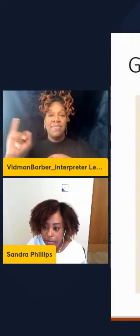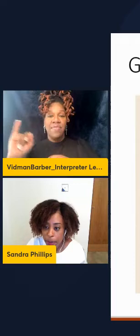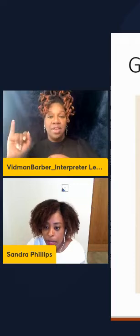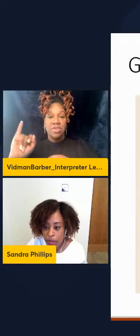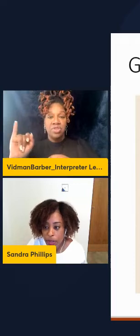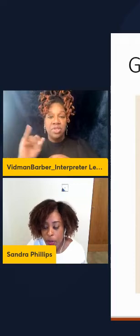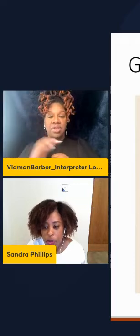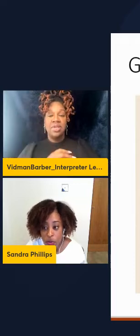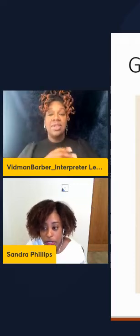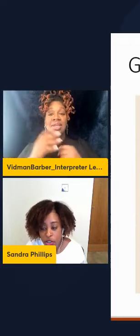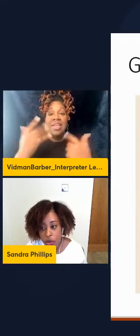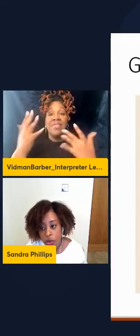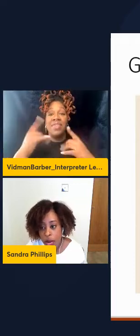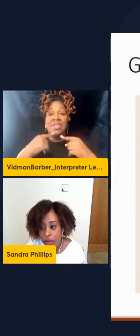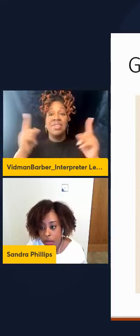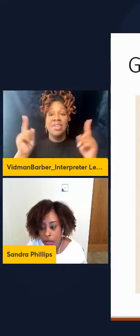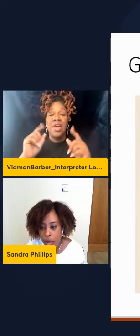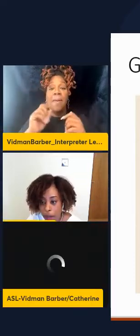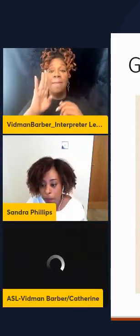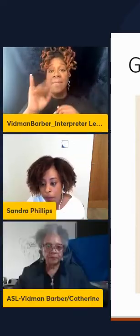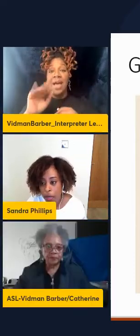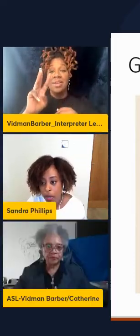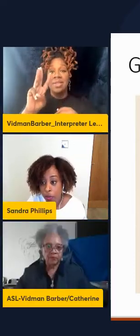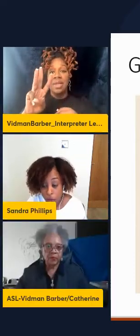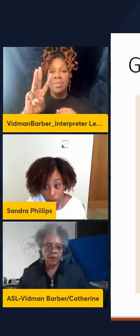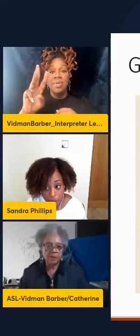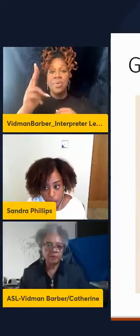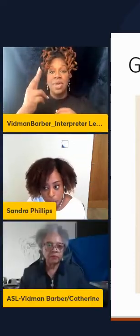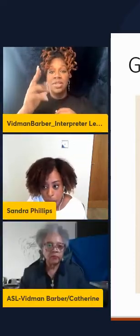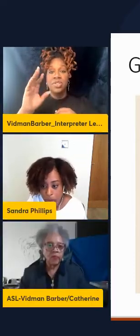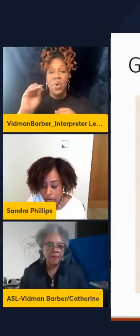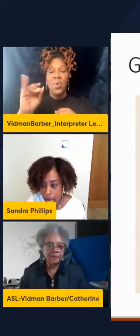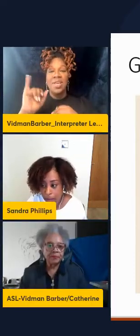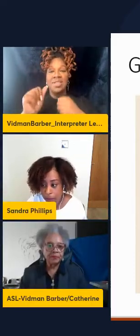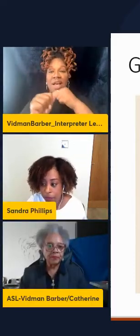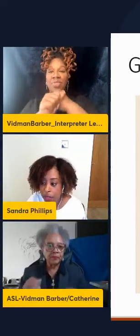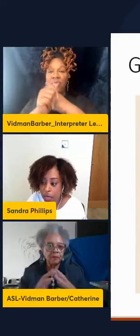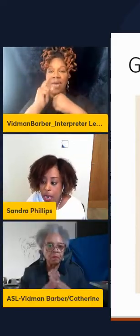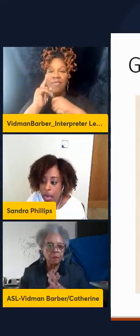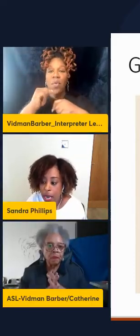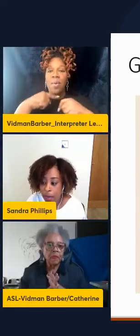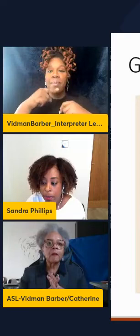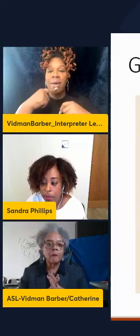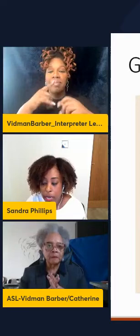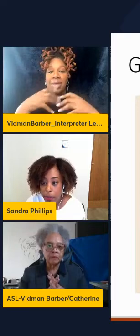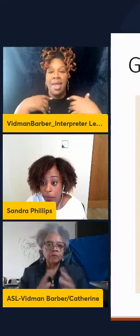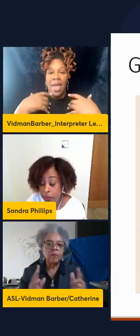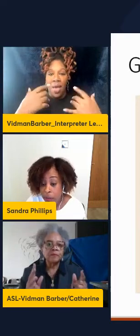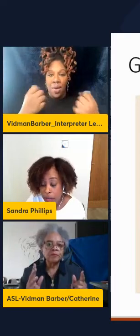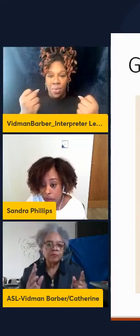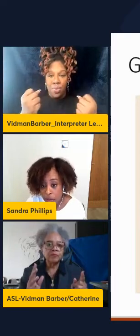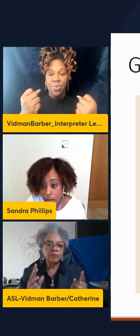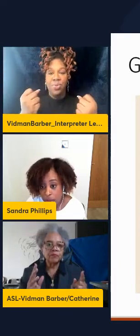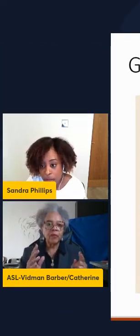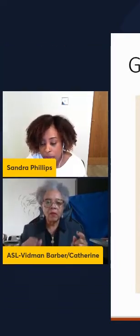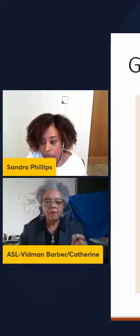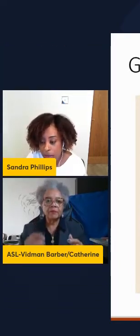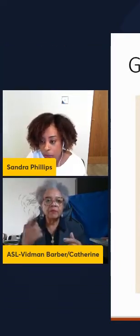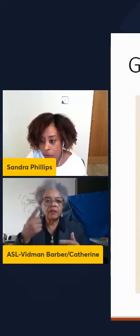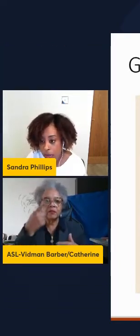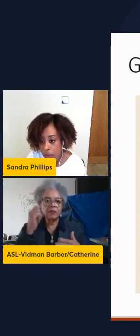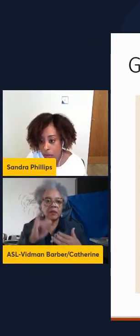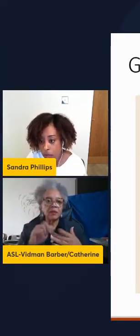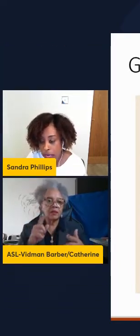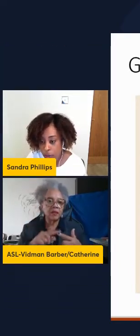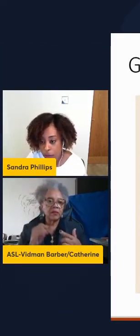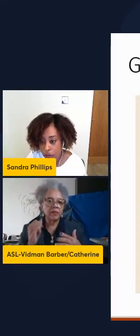declared by the WHO as threat for public health. And this is because the statistics